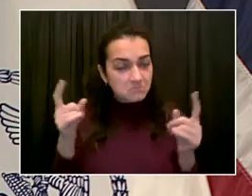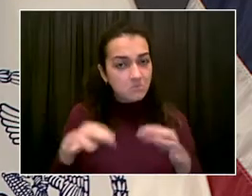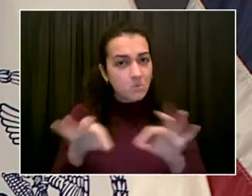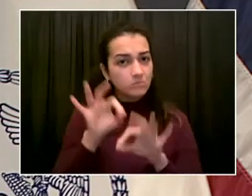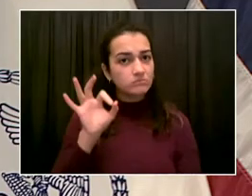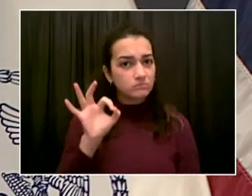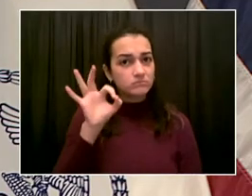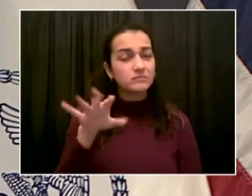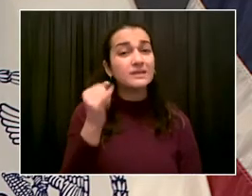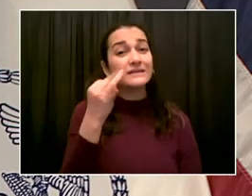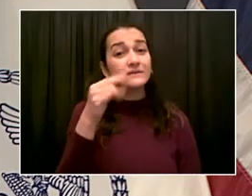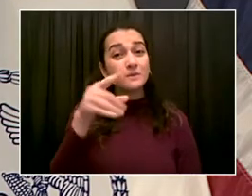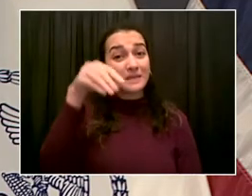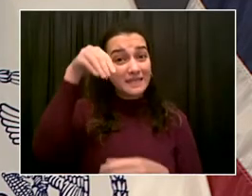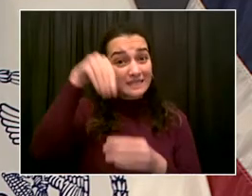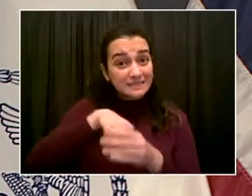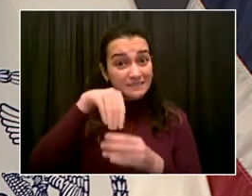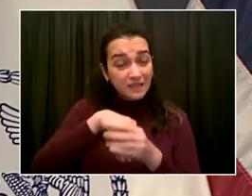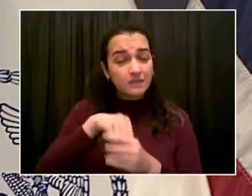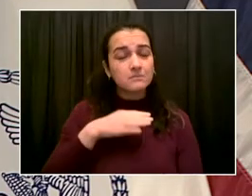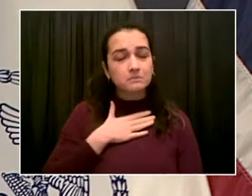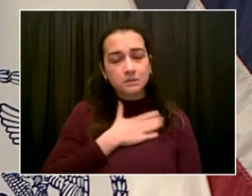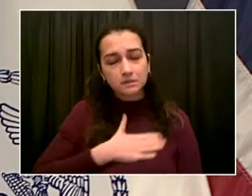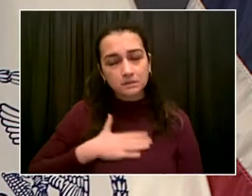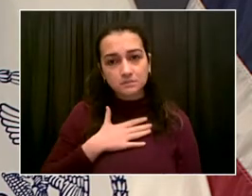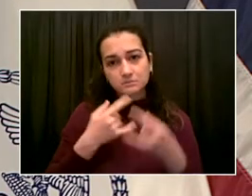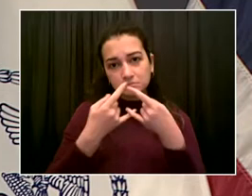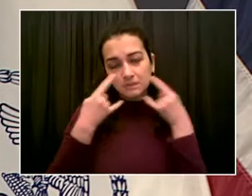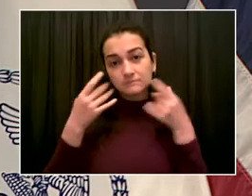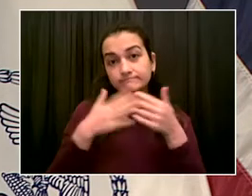ahead. Our next question goes to Andrew Siff from NBC.